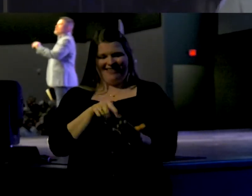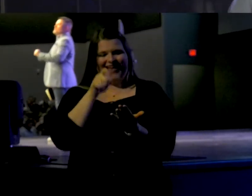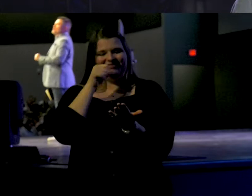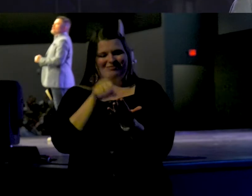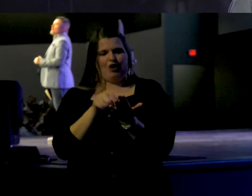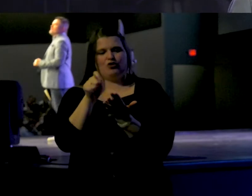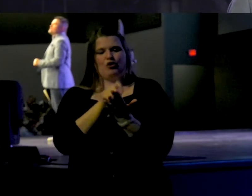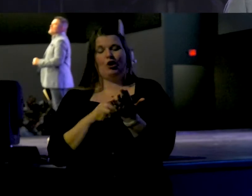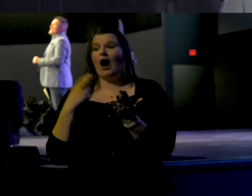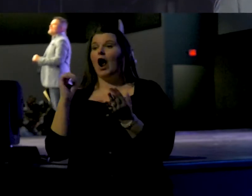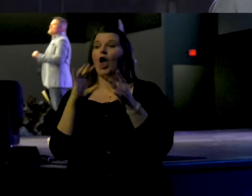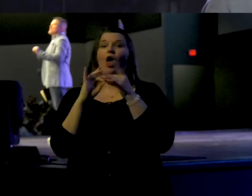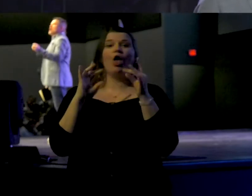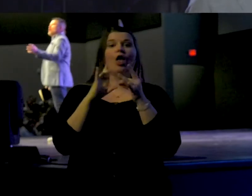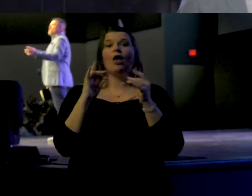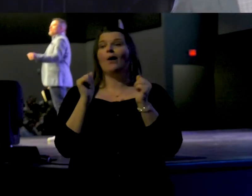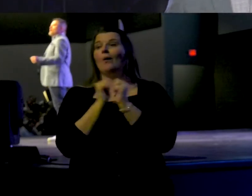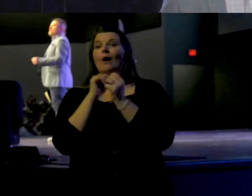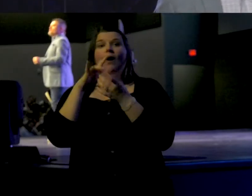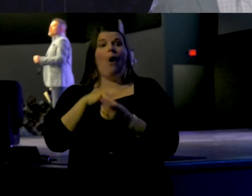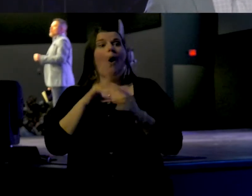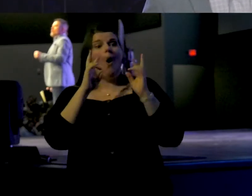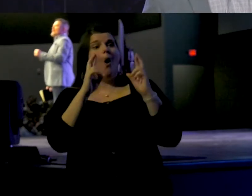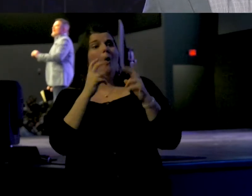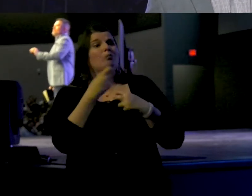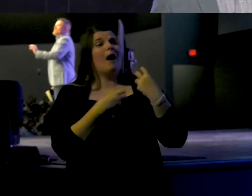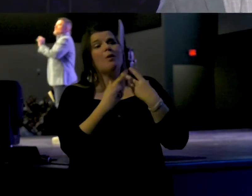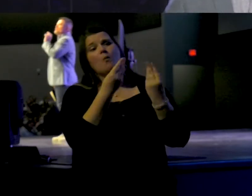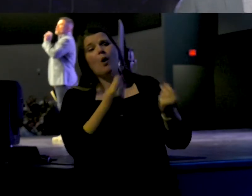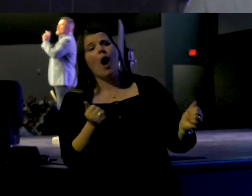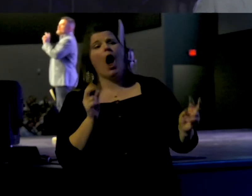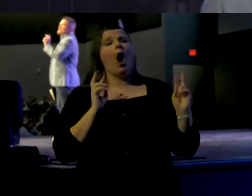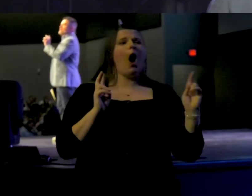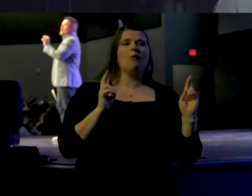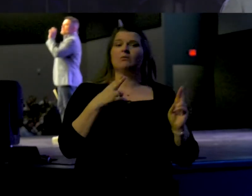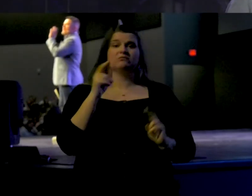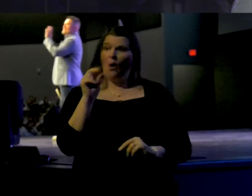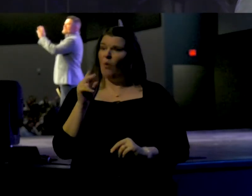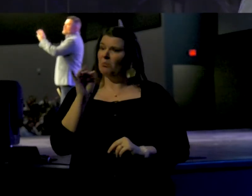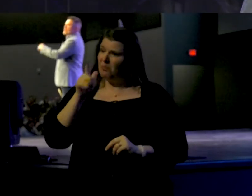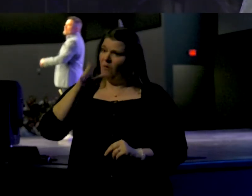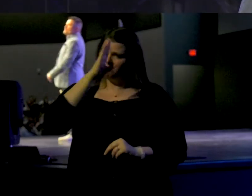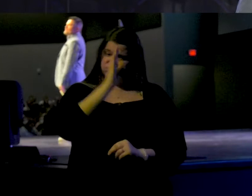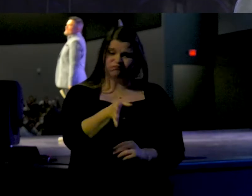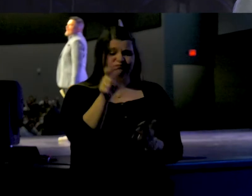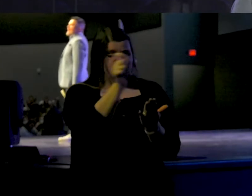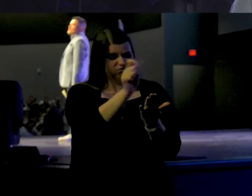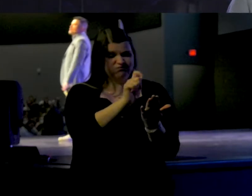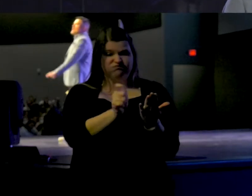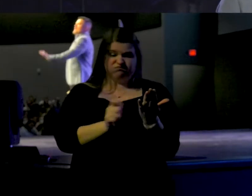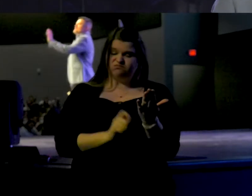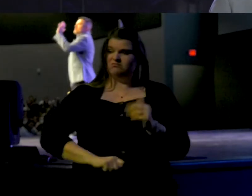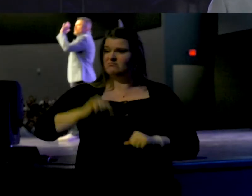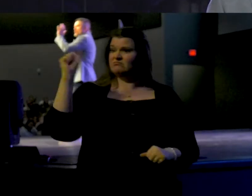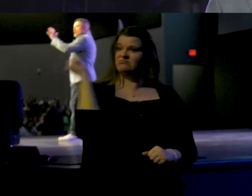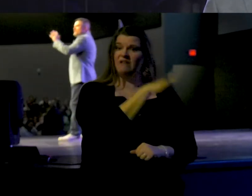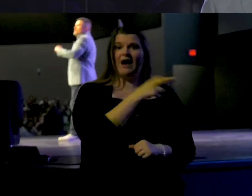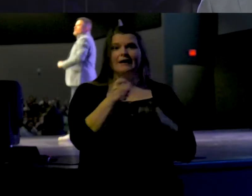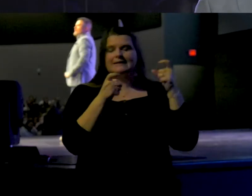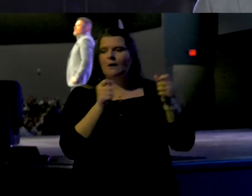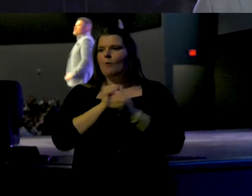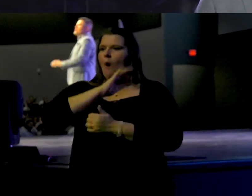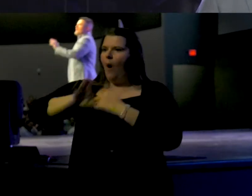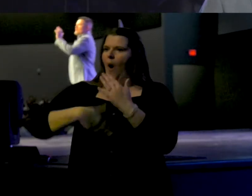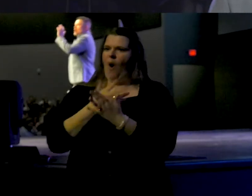Paul doesn't deal with nuance. He doesn't hope the problems go away. He squares them up and hits them right between the eyes. He deals with